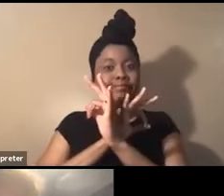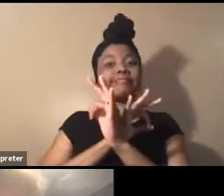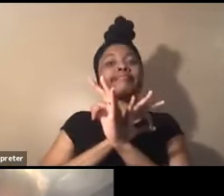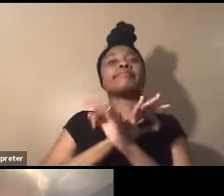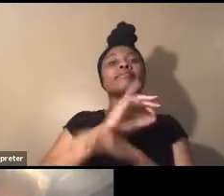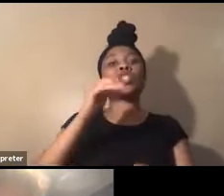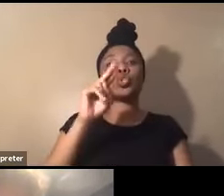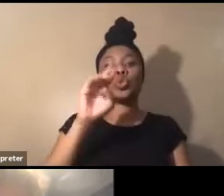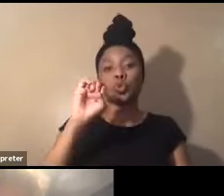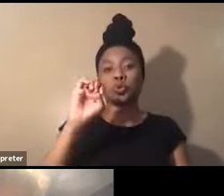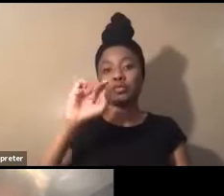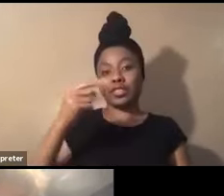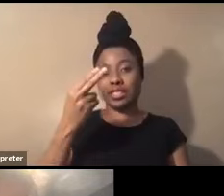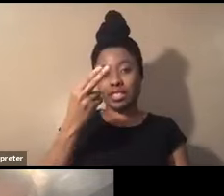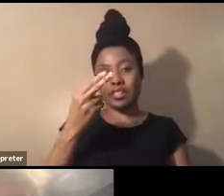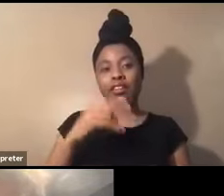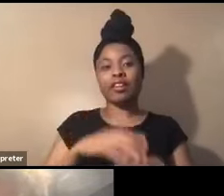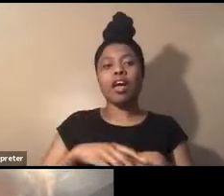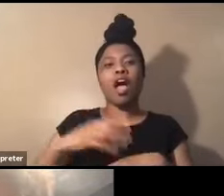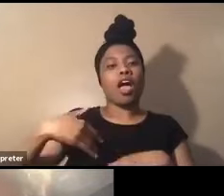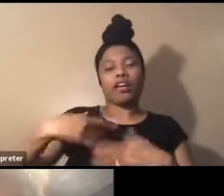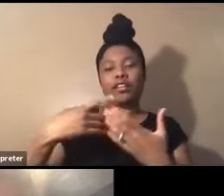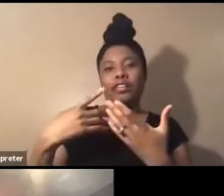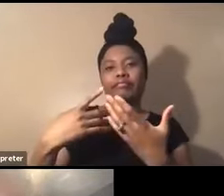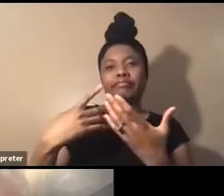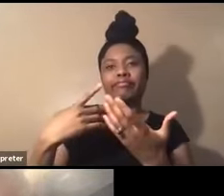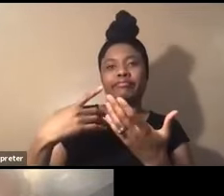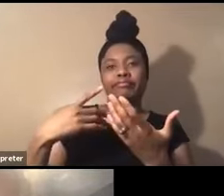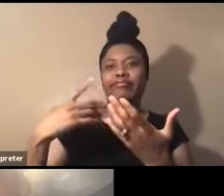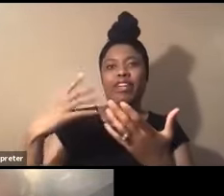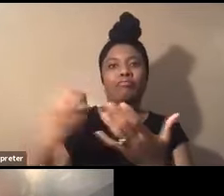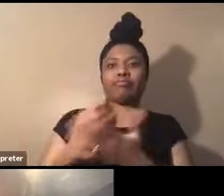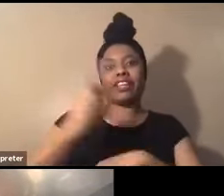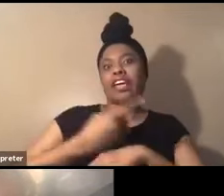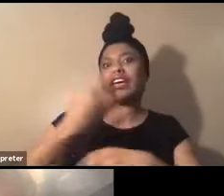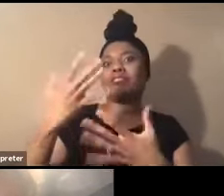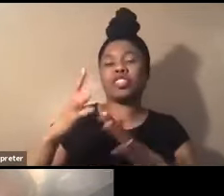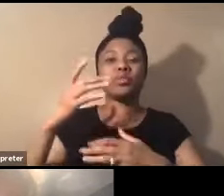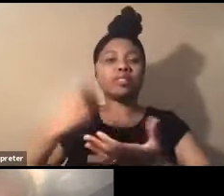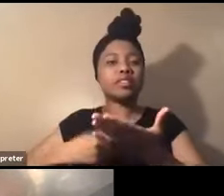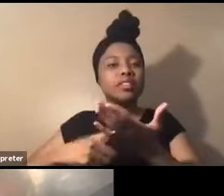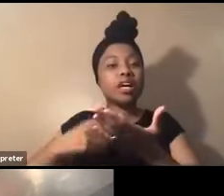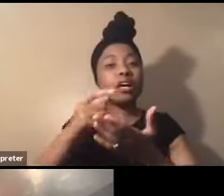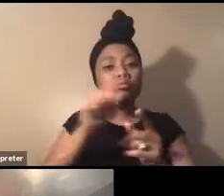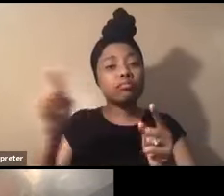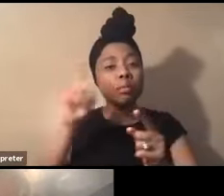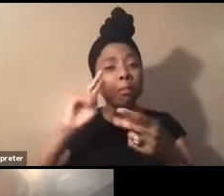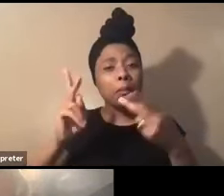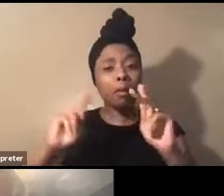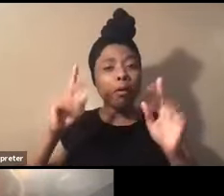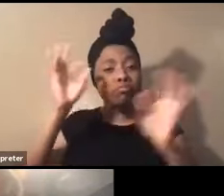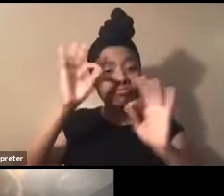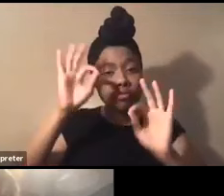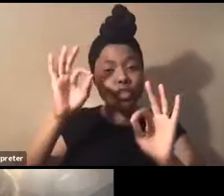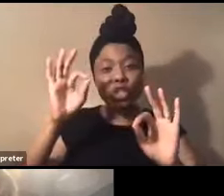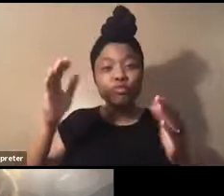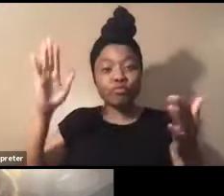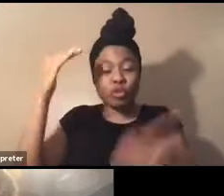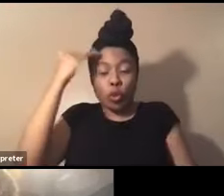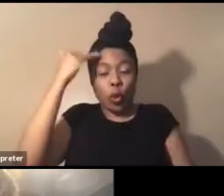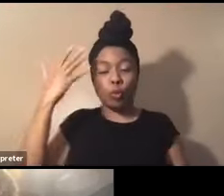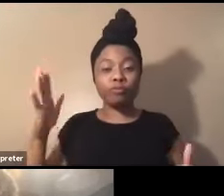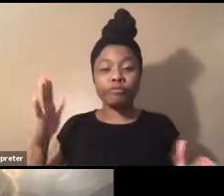and not let this day go by without discussing it. Um, for the folks that don't know, although by now you should know, you should just know,